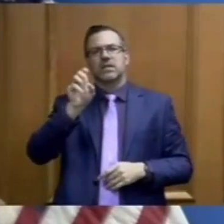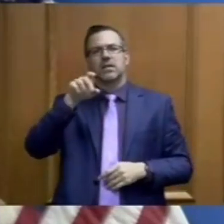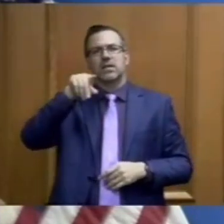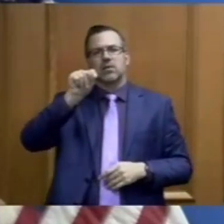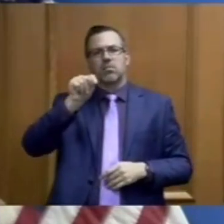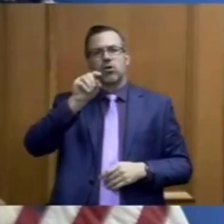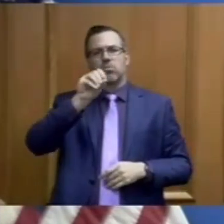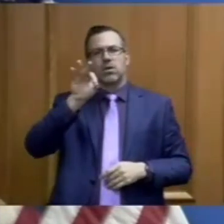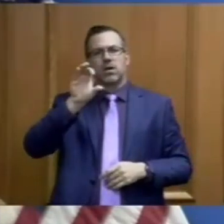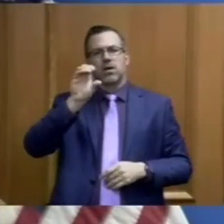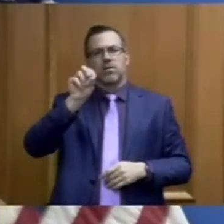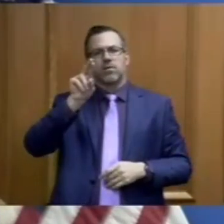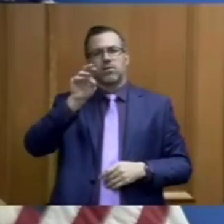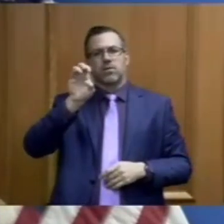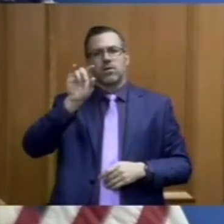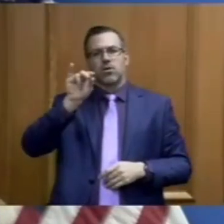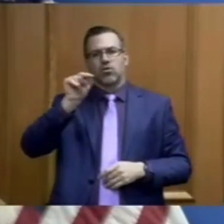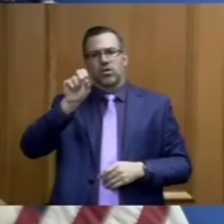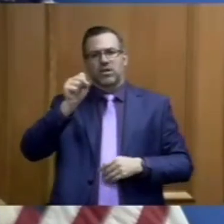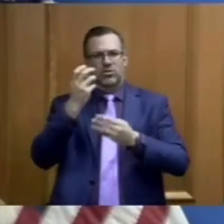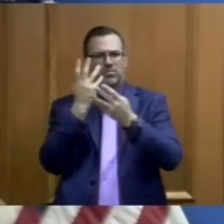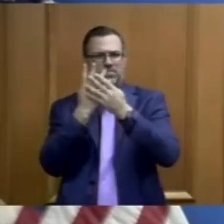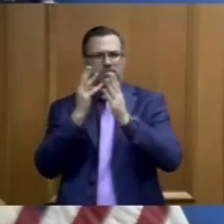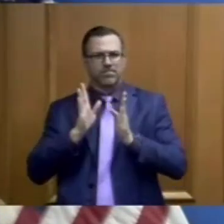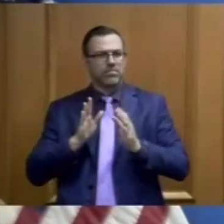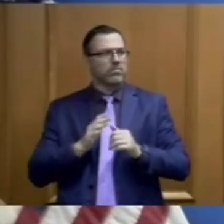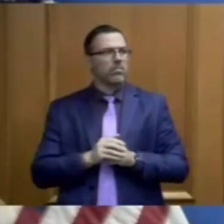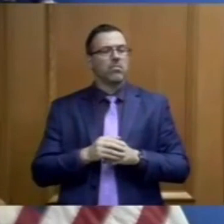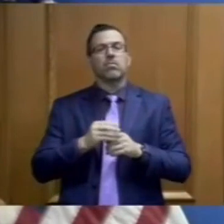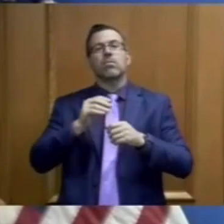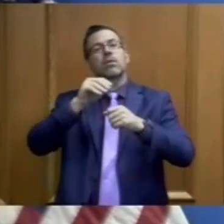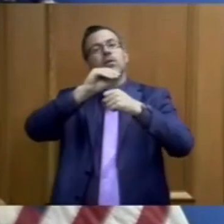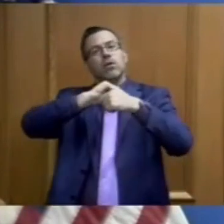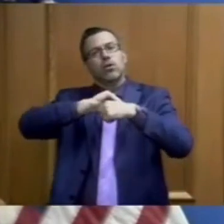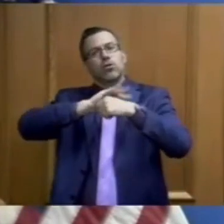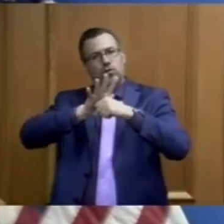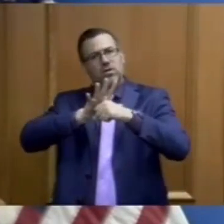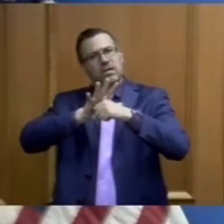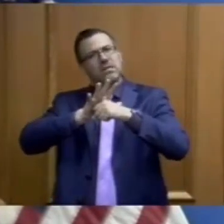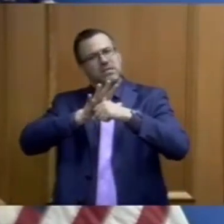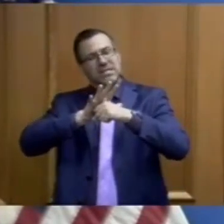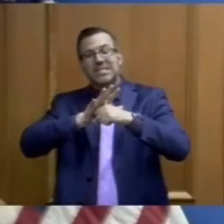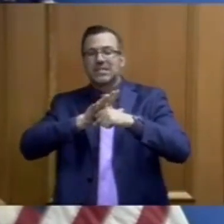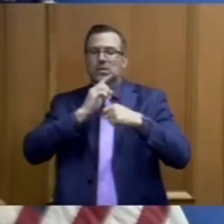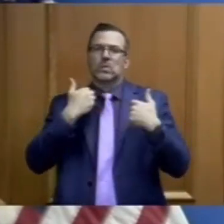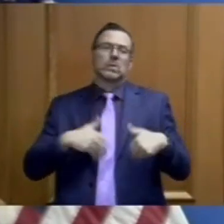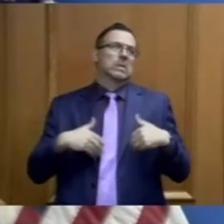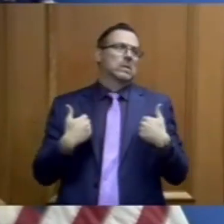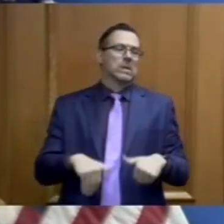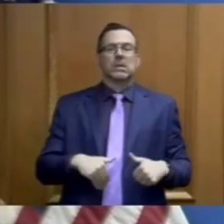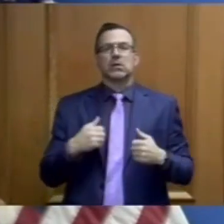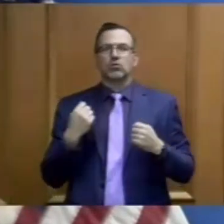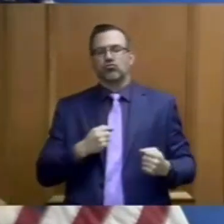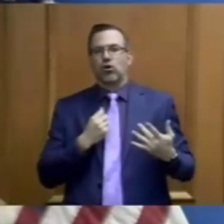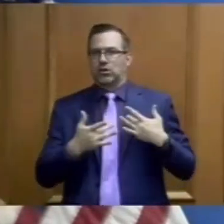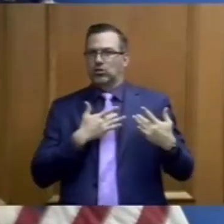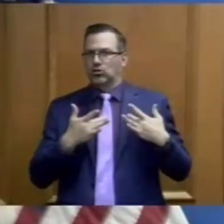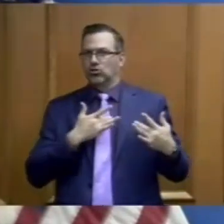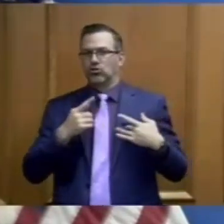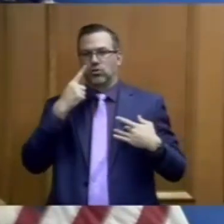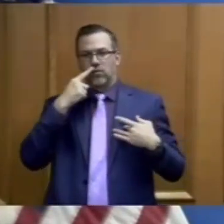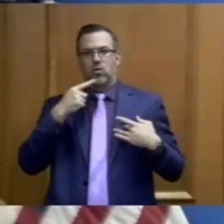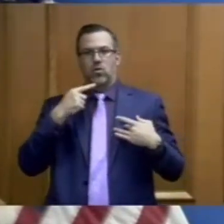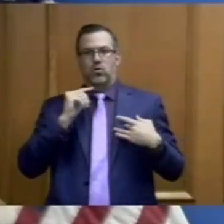-19. Of course, COVID-19 has been a special concern for us as in our